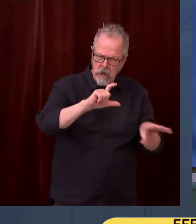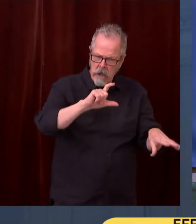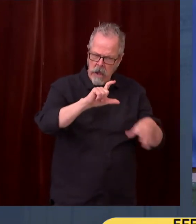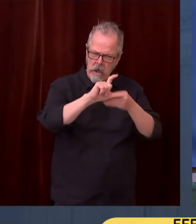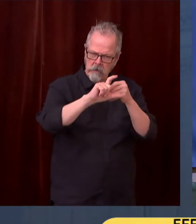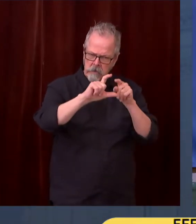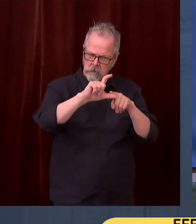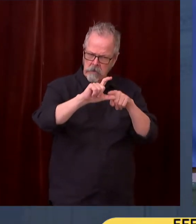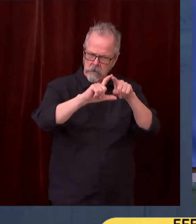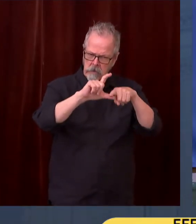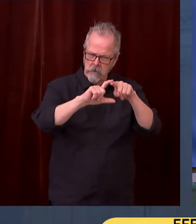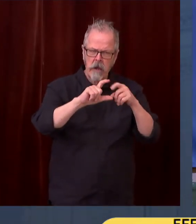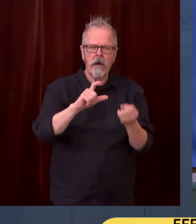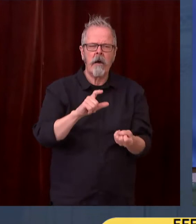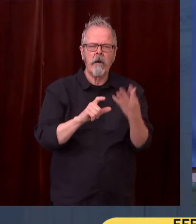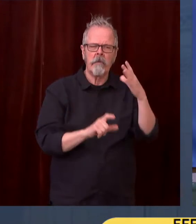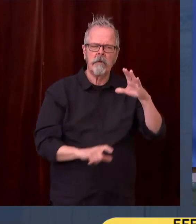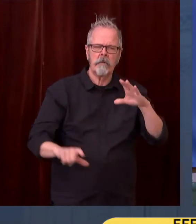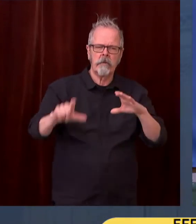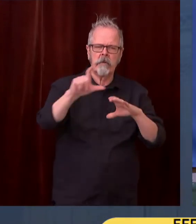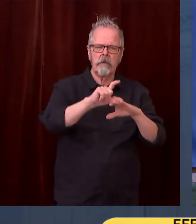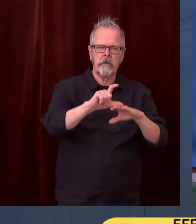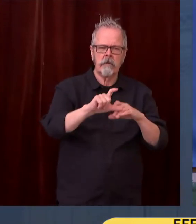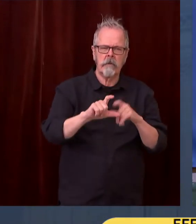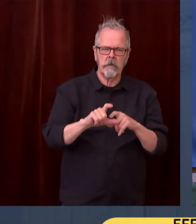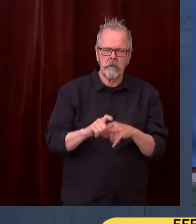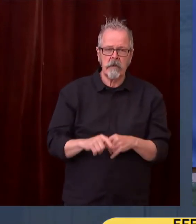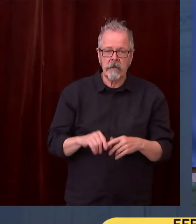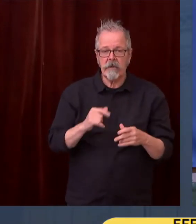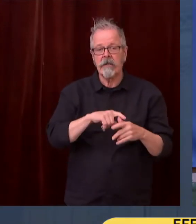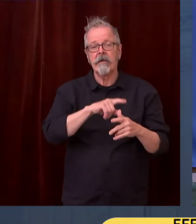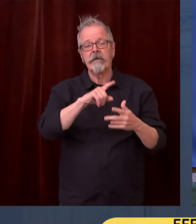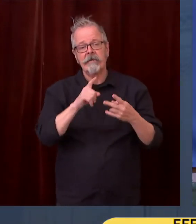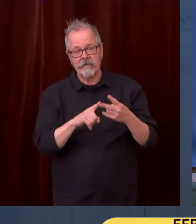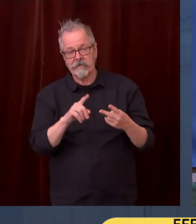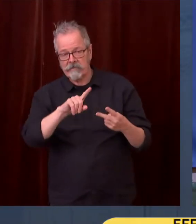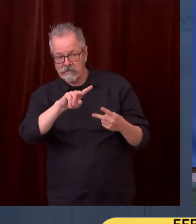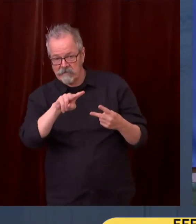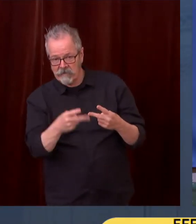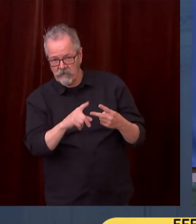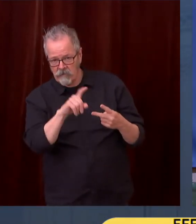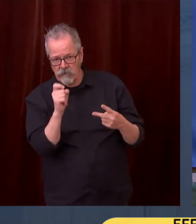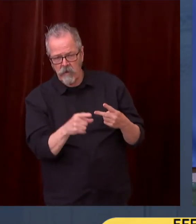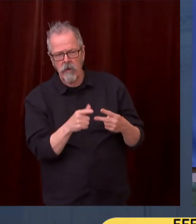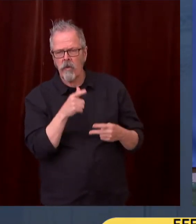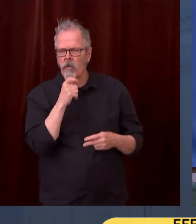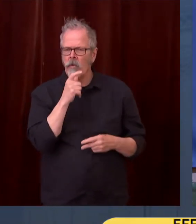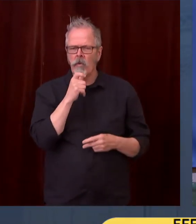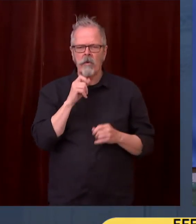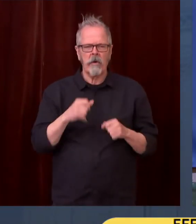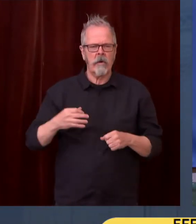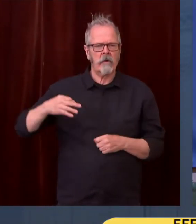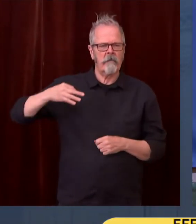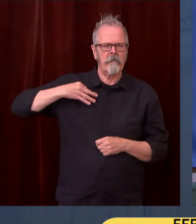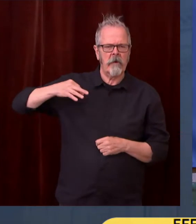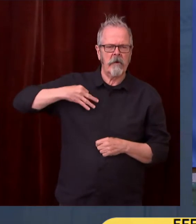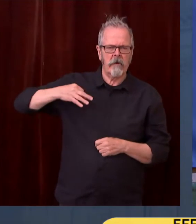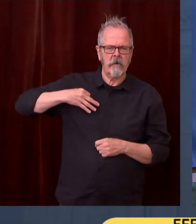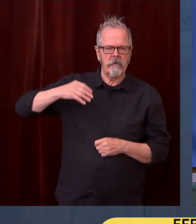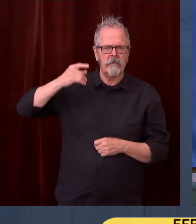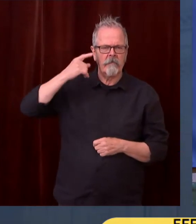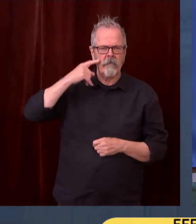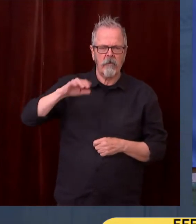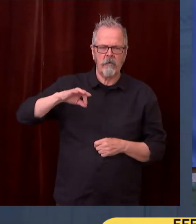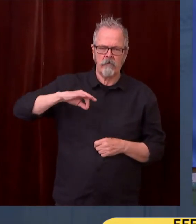would be open to apply for this funding? Would it be strictly for municipalities or could nonprofit or even for-profit developers apply?